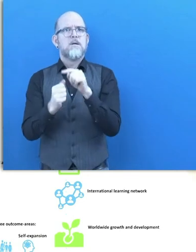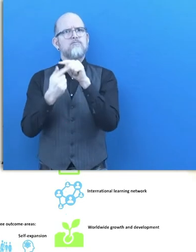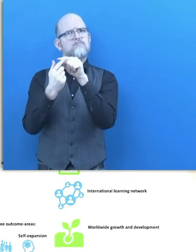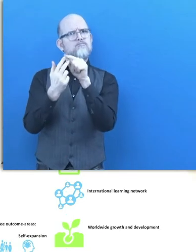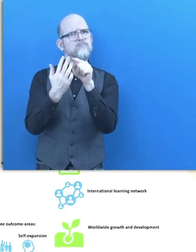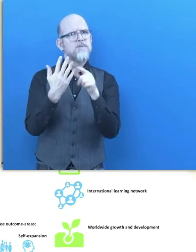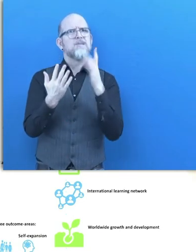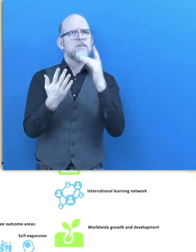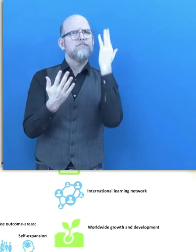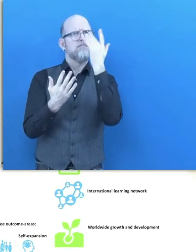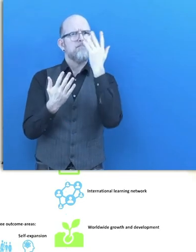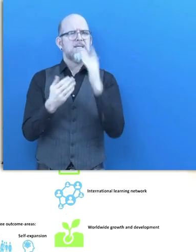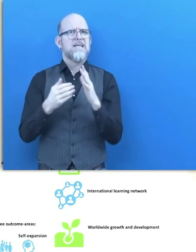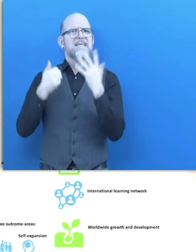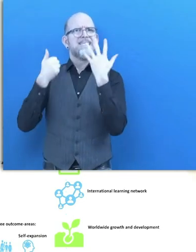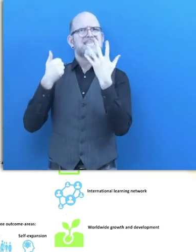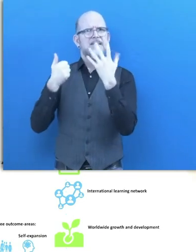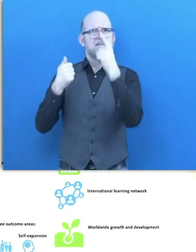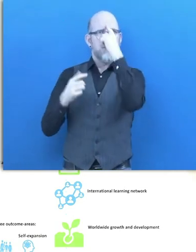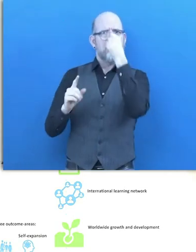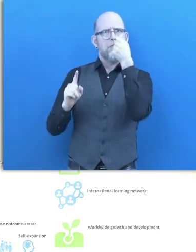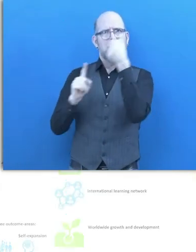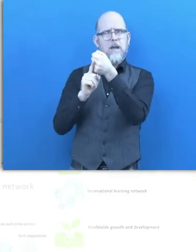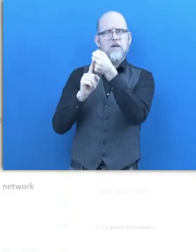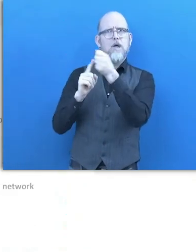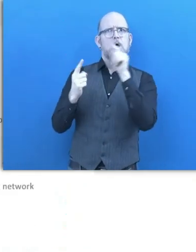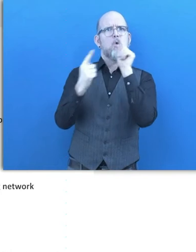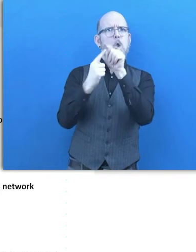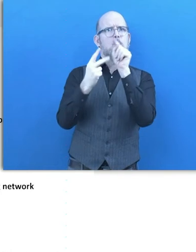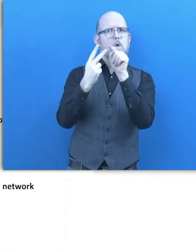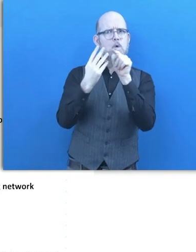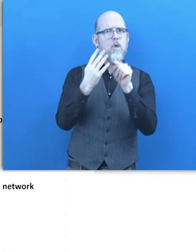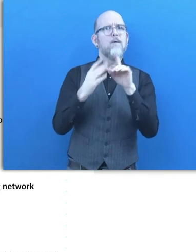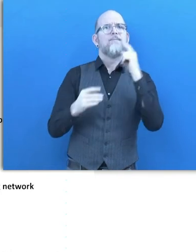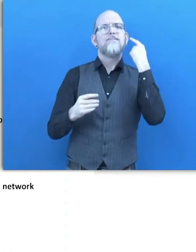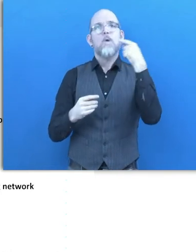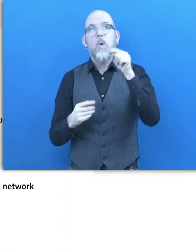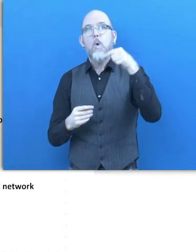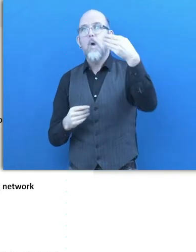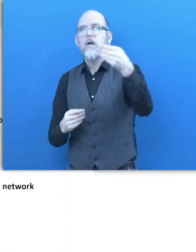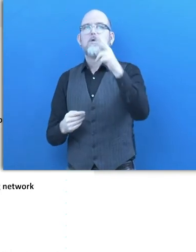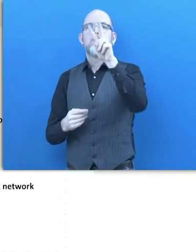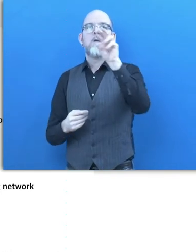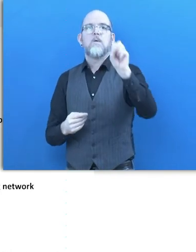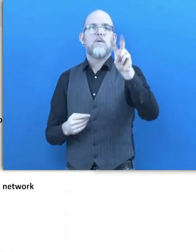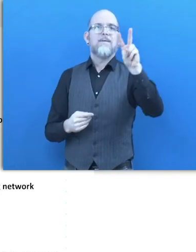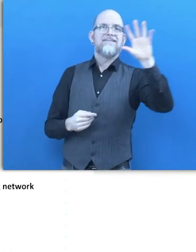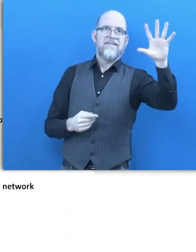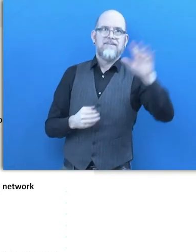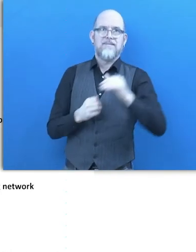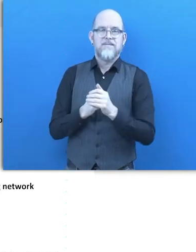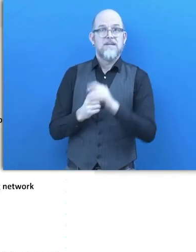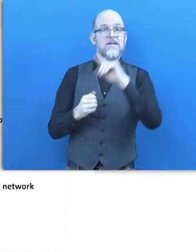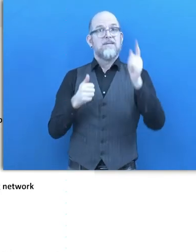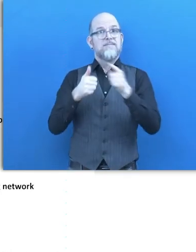on six impact goals for 2025. We really want to focus on the first being,